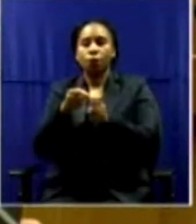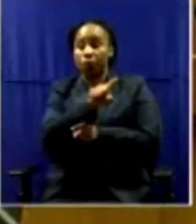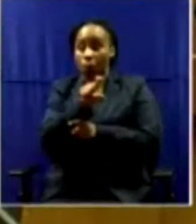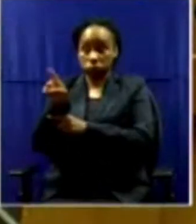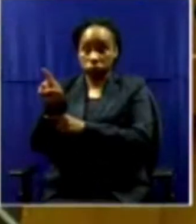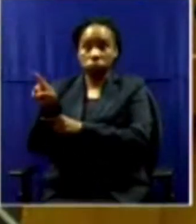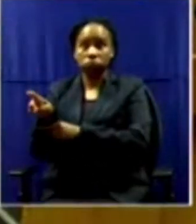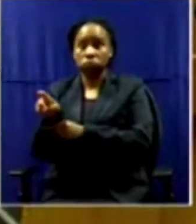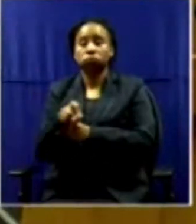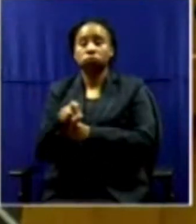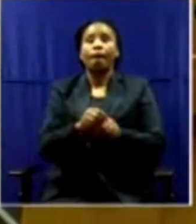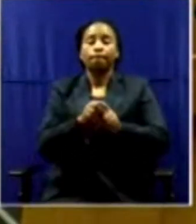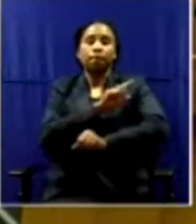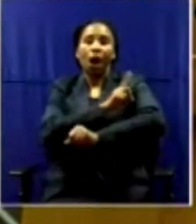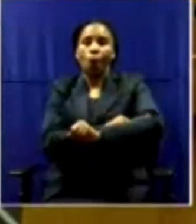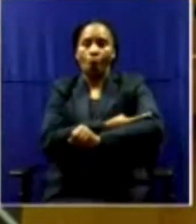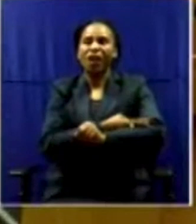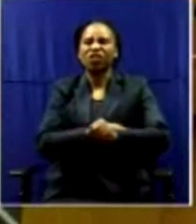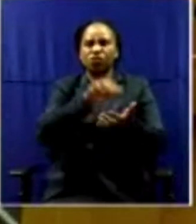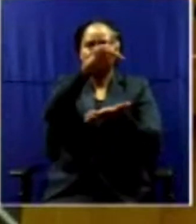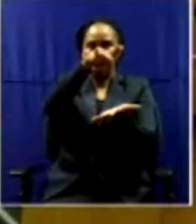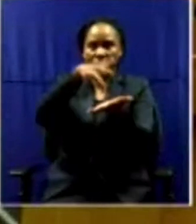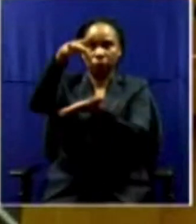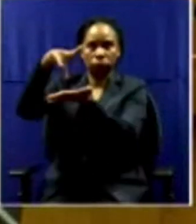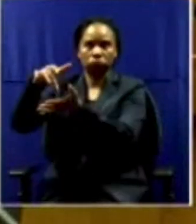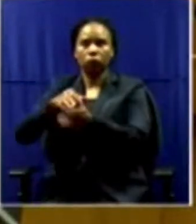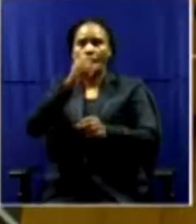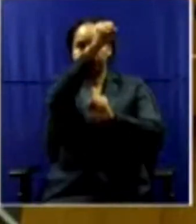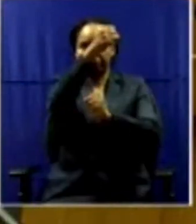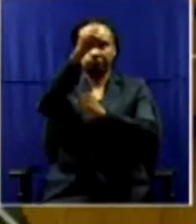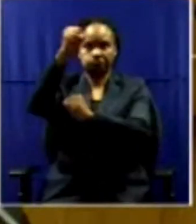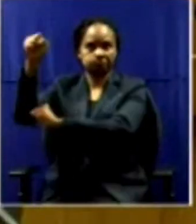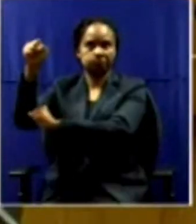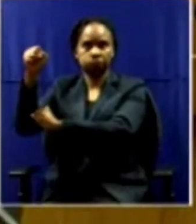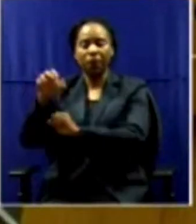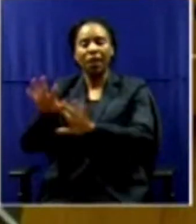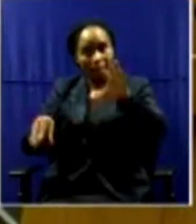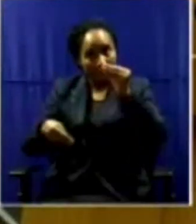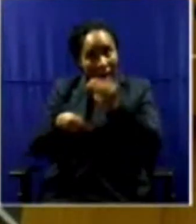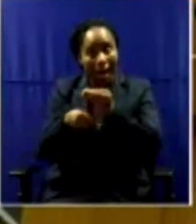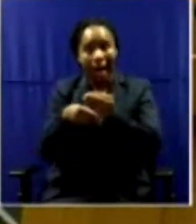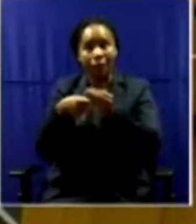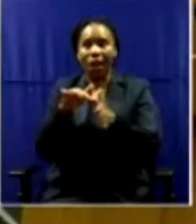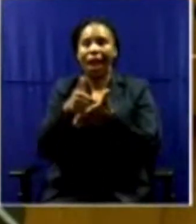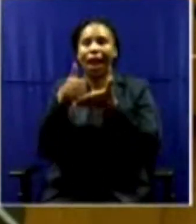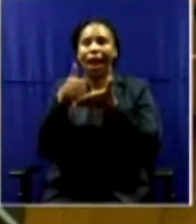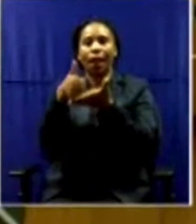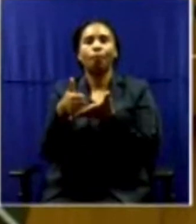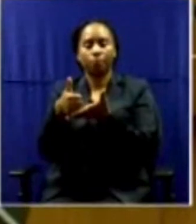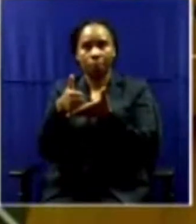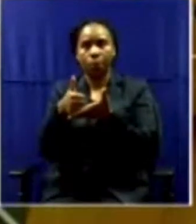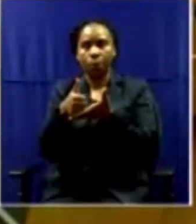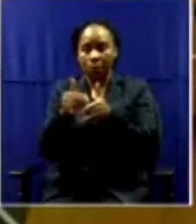reach the end of their life. As part of the measures to address this shortfall, we will, in the